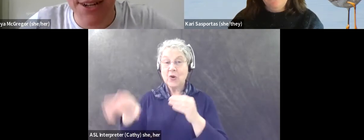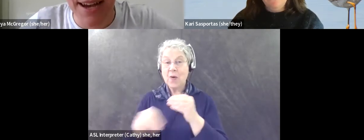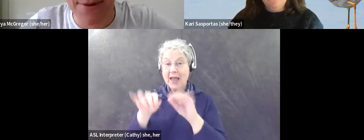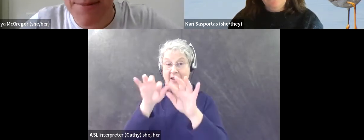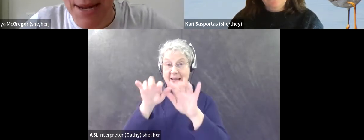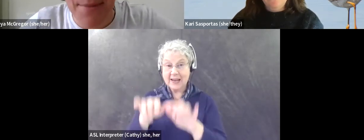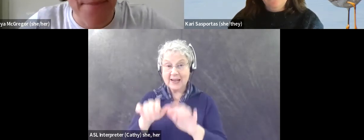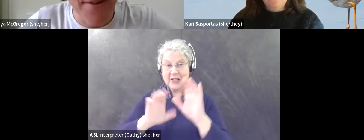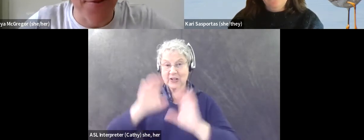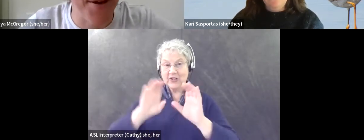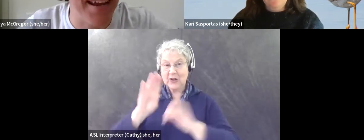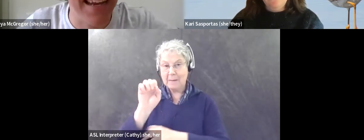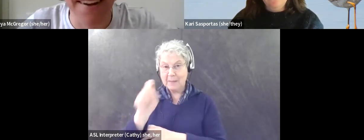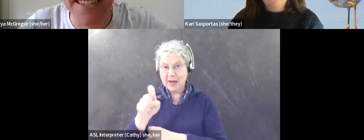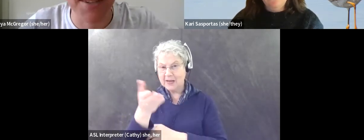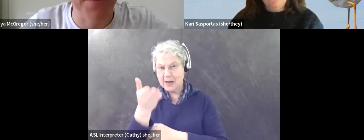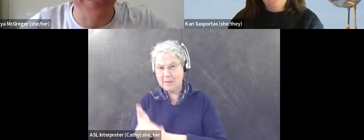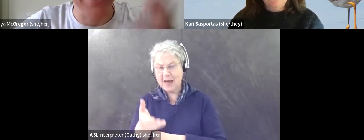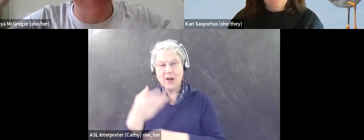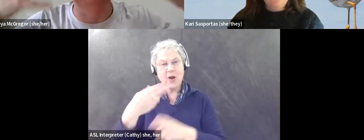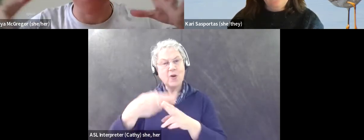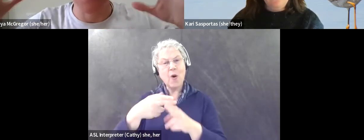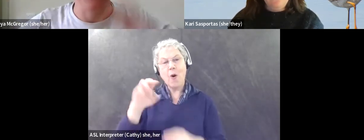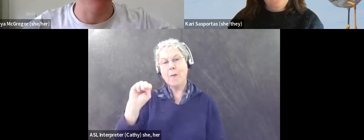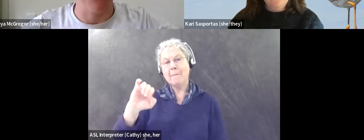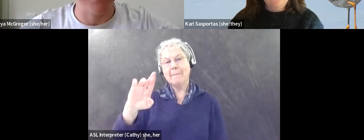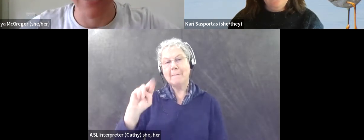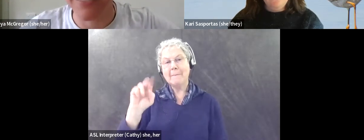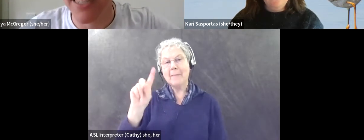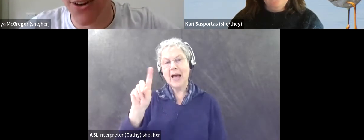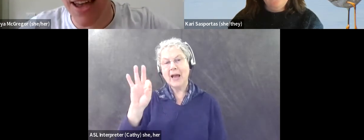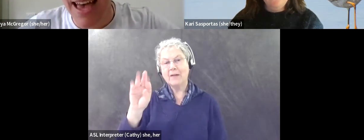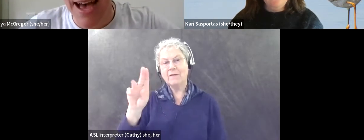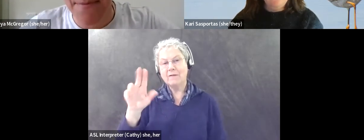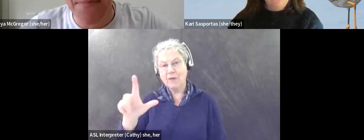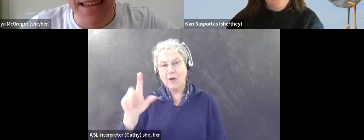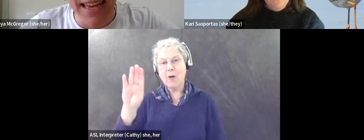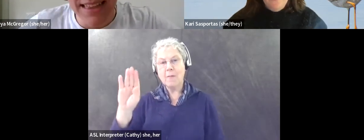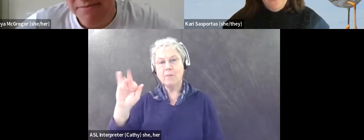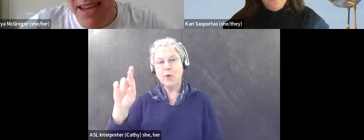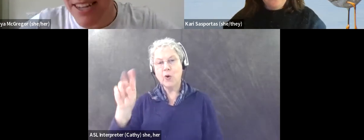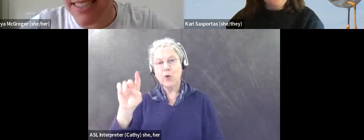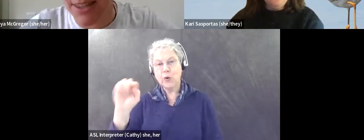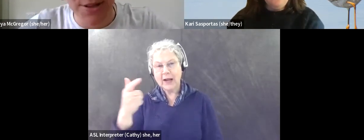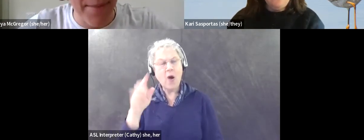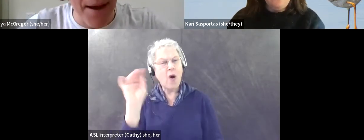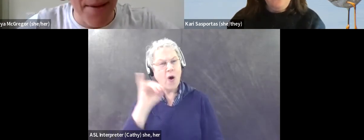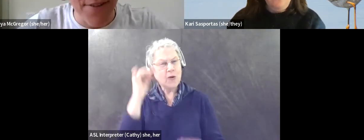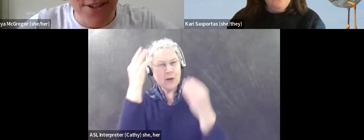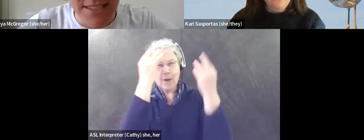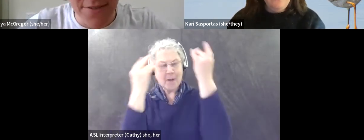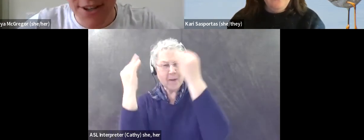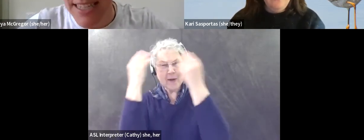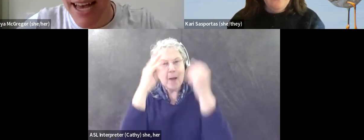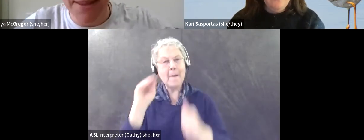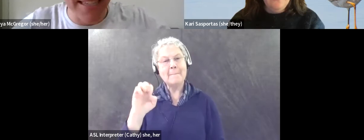There's a page on our website about mindful birding. Carrie just sort of mentioned the piece and the meditation. So, I just thought that might